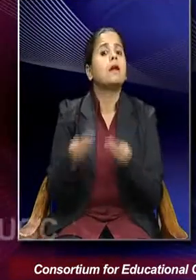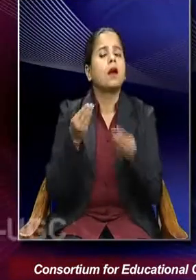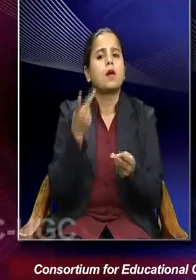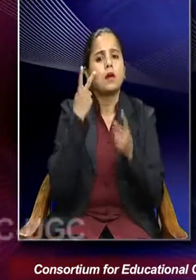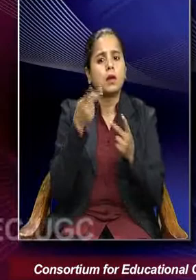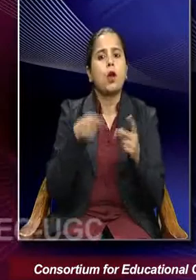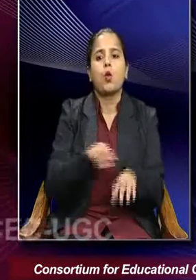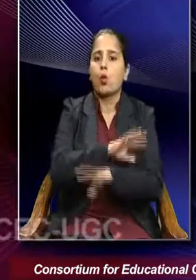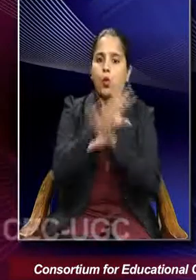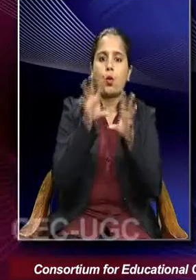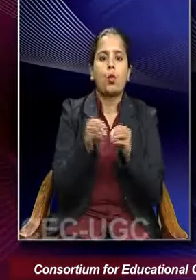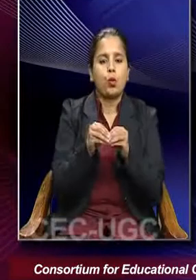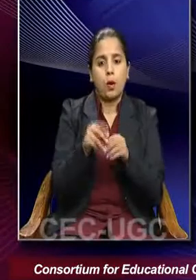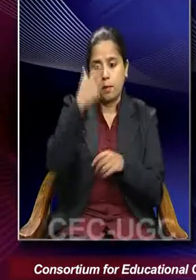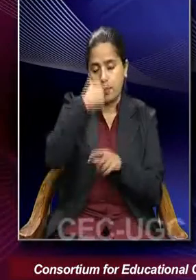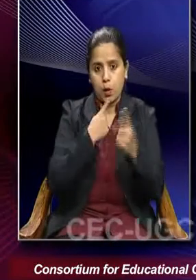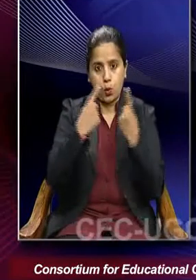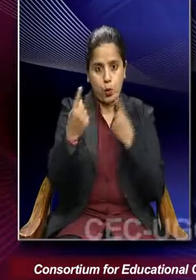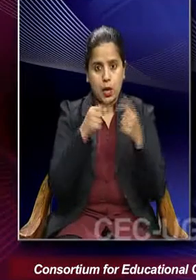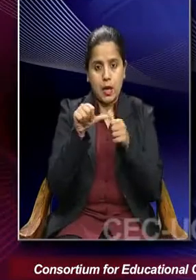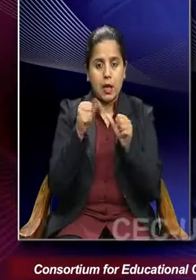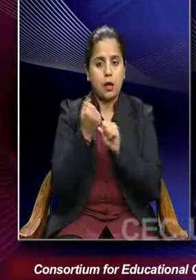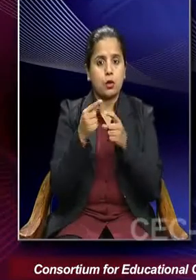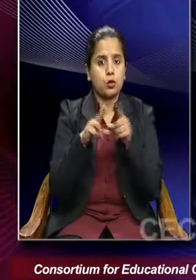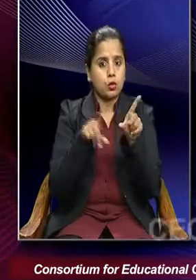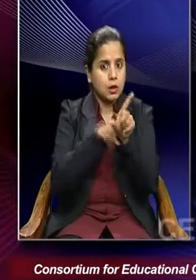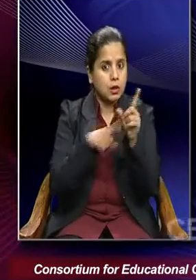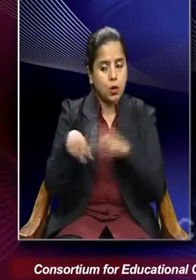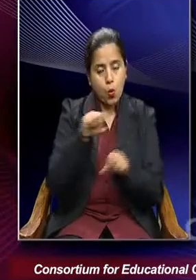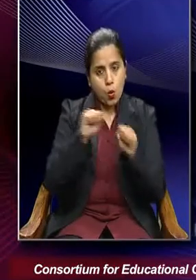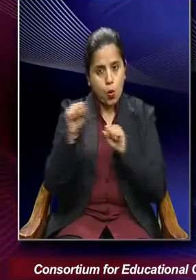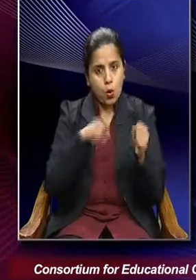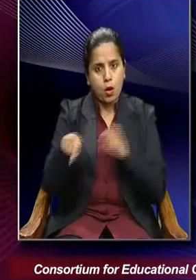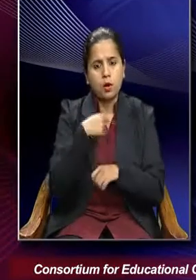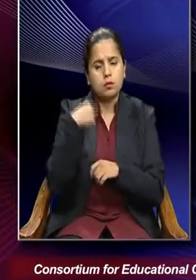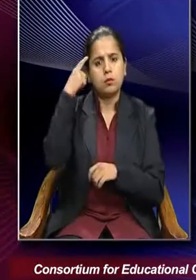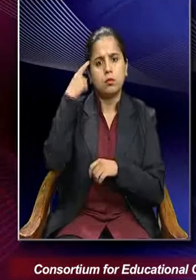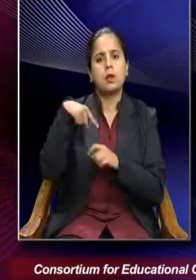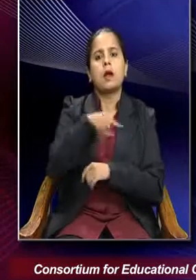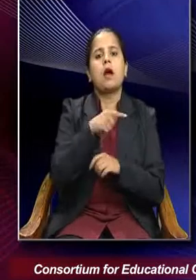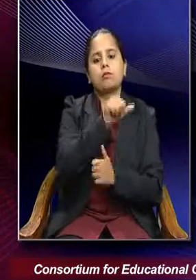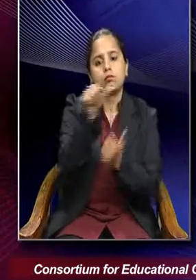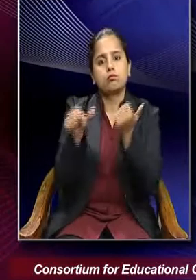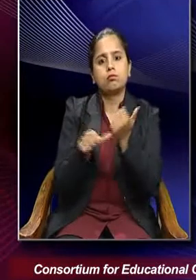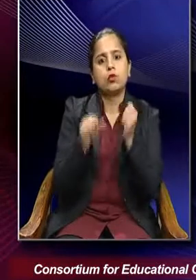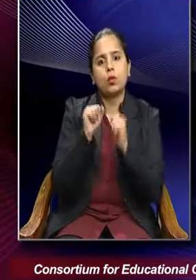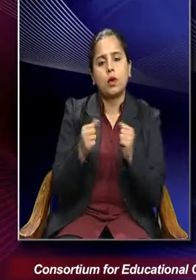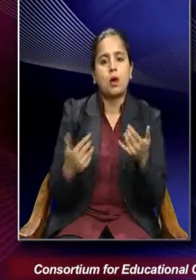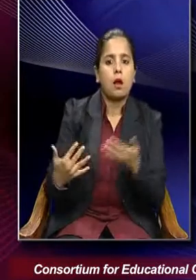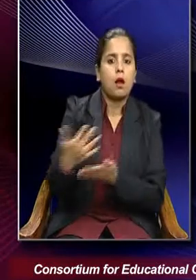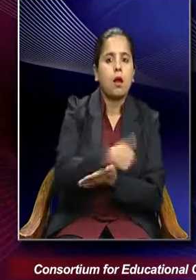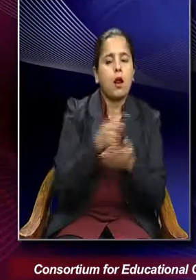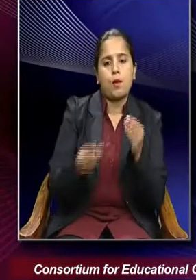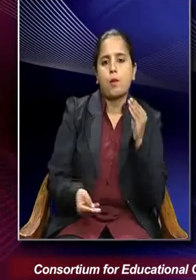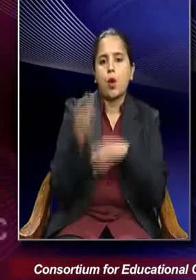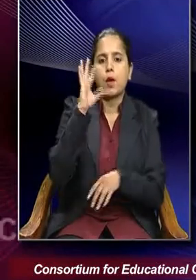whole. Individual's agency kind of is considered a subordinate. The collective is more